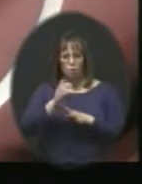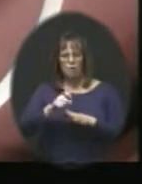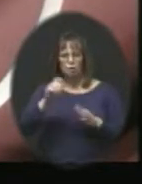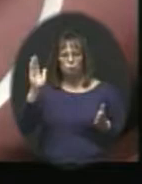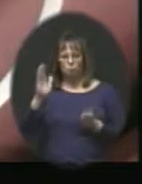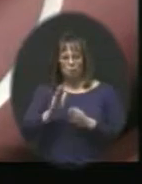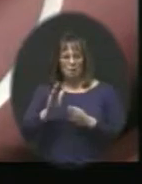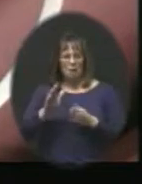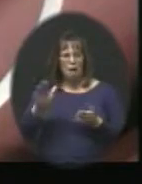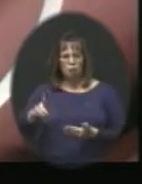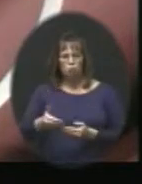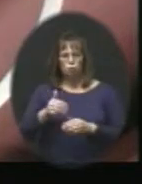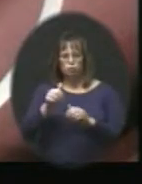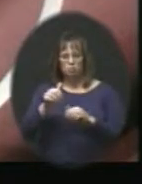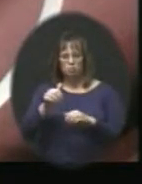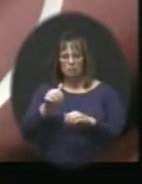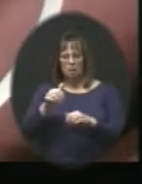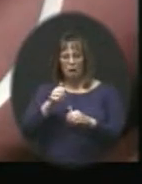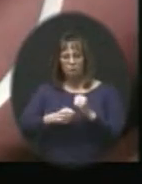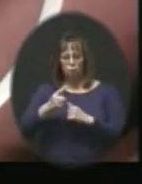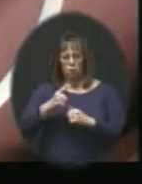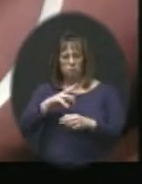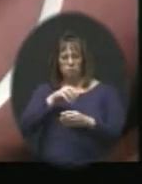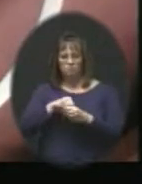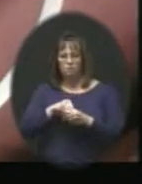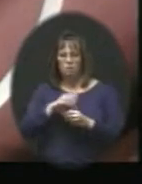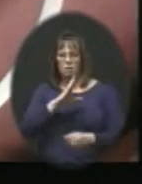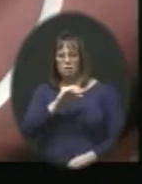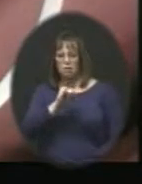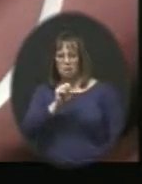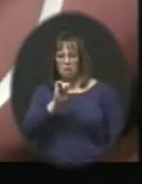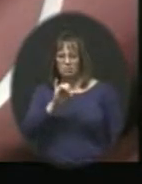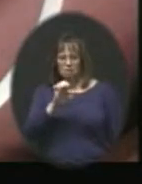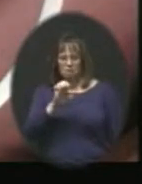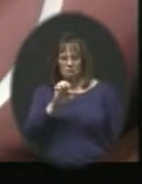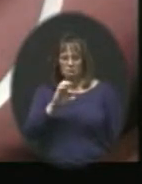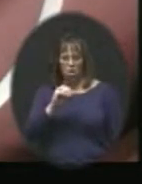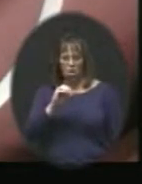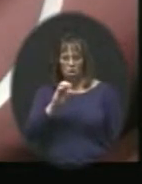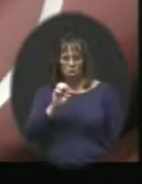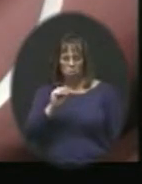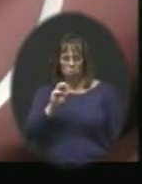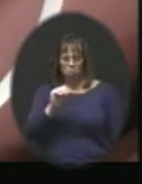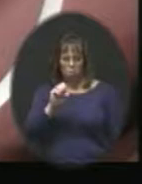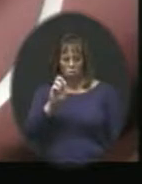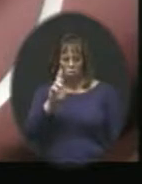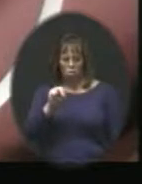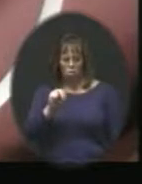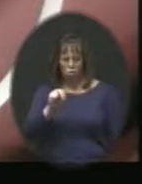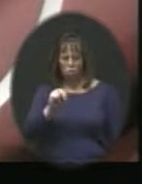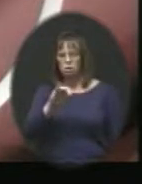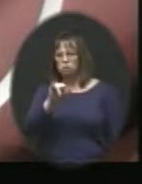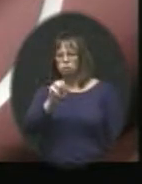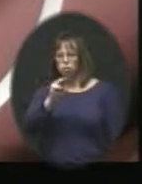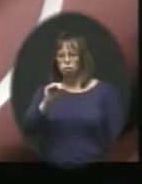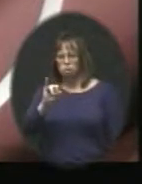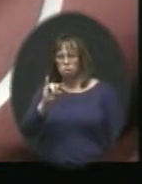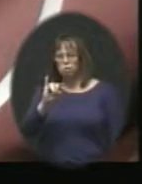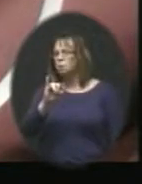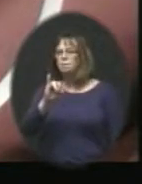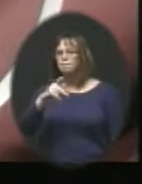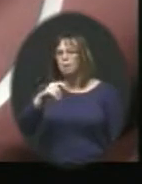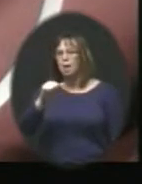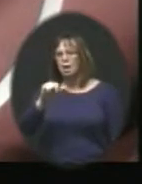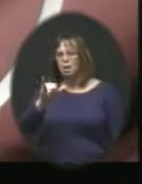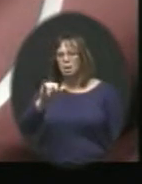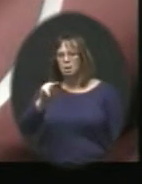take a part in this presentation. We'll have Cassie Osborne, who is the controller for our district. We'll have Jim Payne, who's the executive director